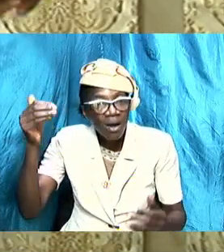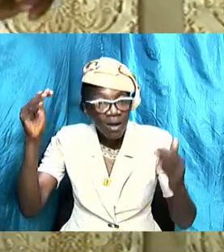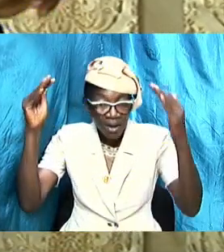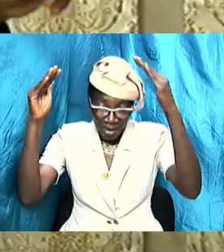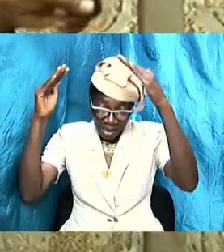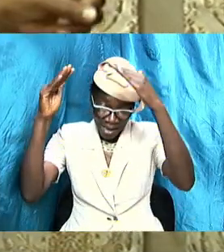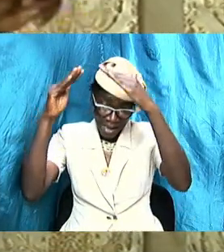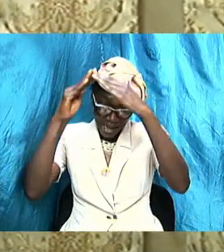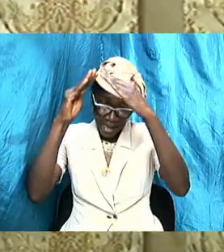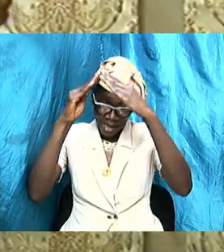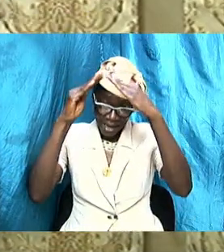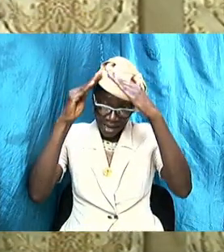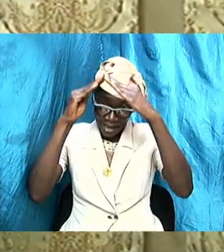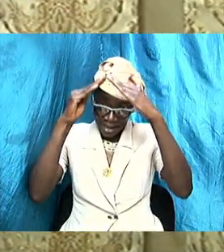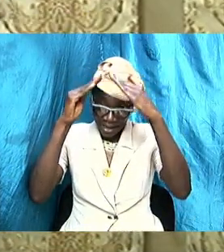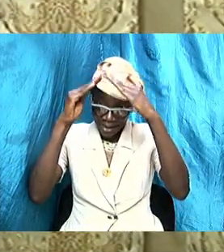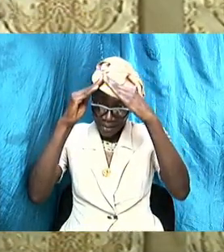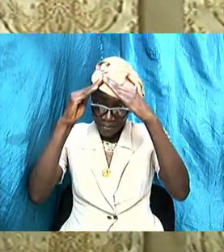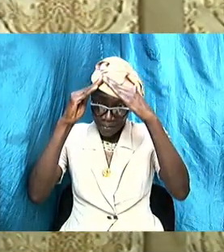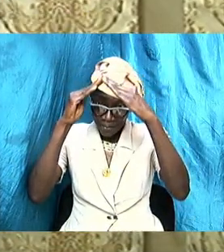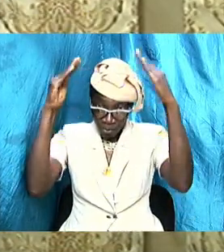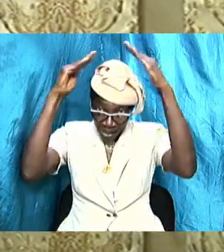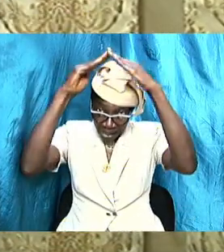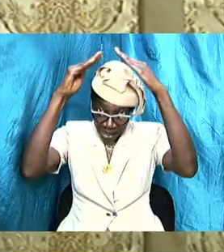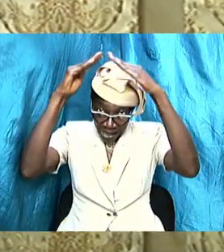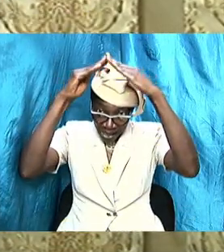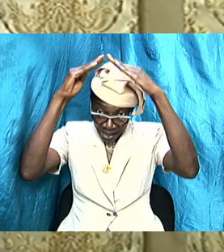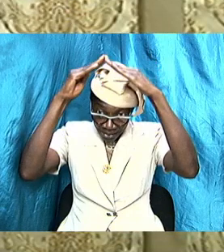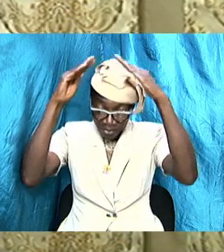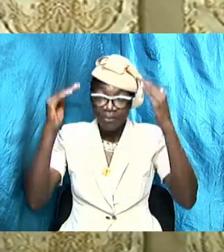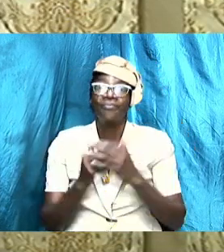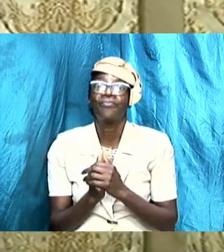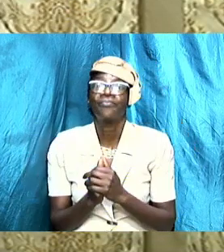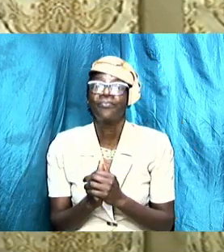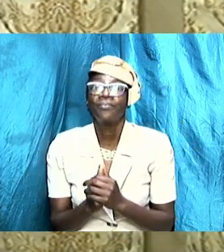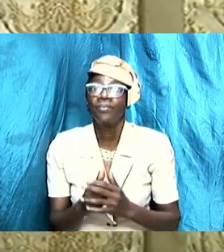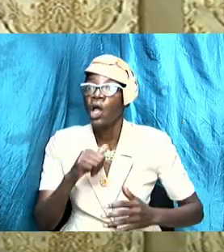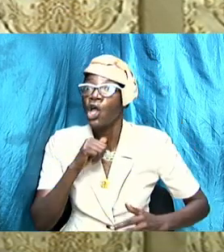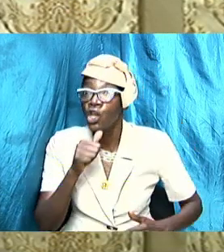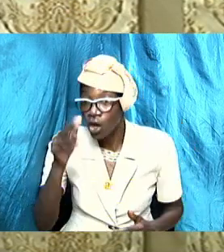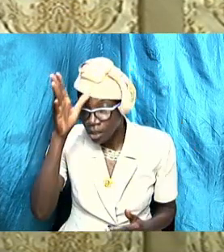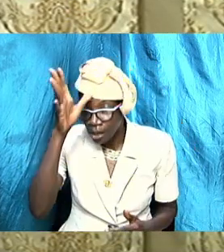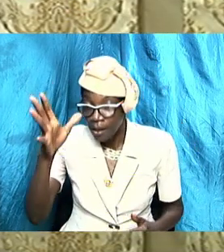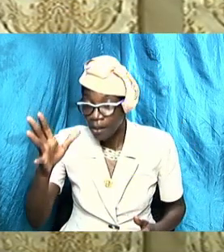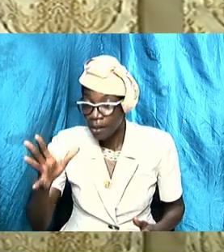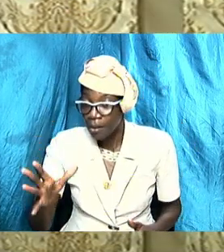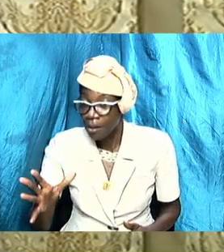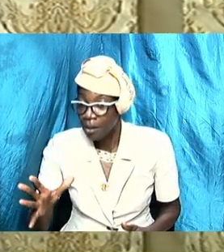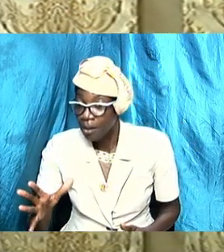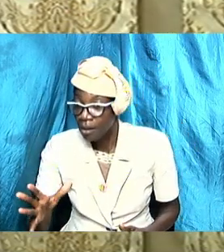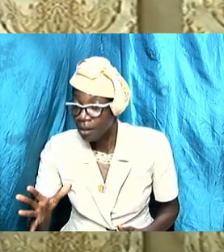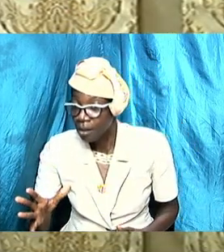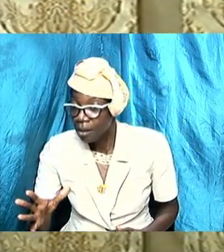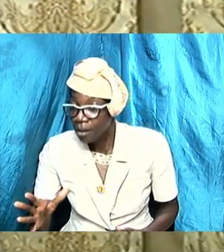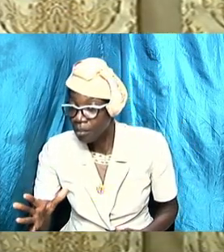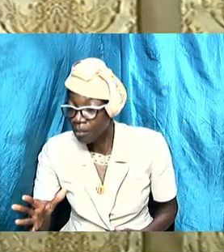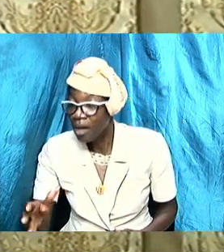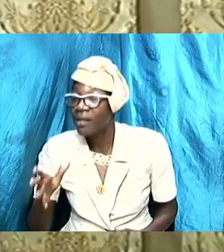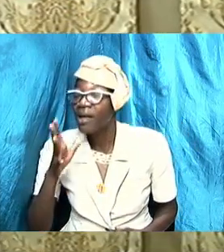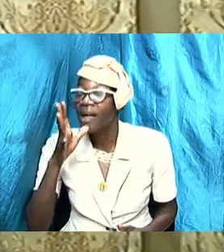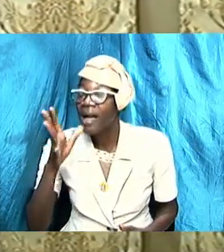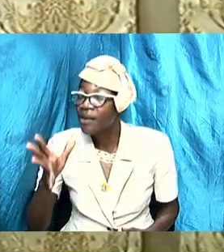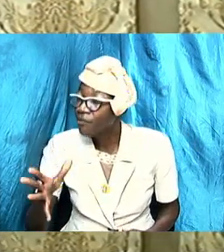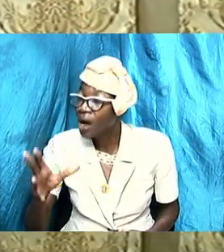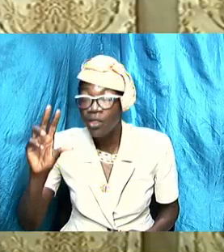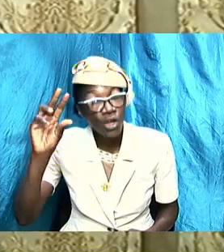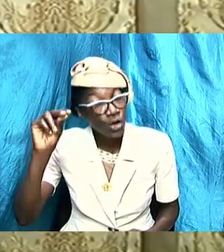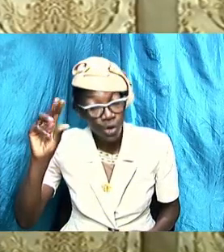the family where your mother and father was no they are your parents you are not the head of their family you are